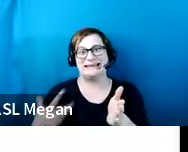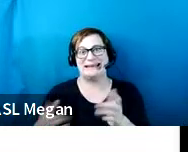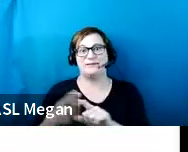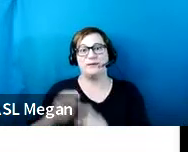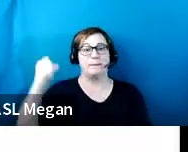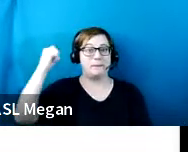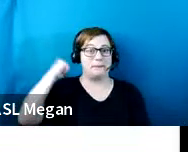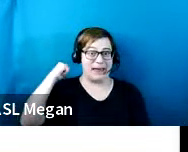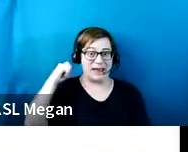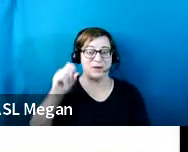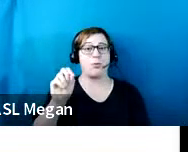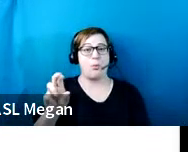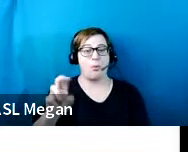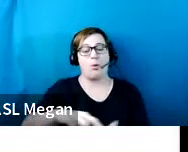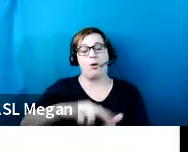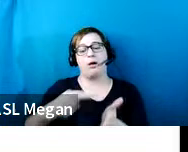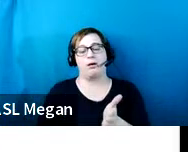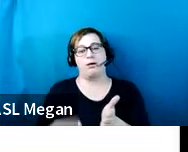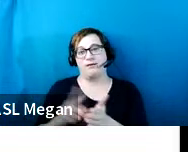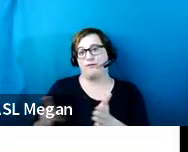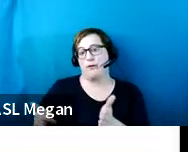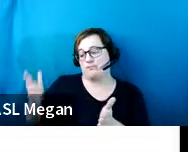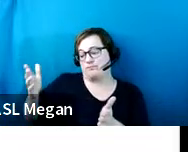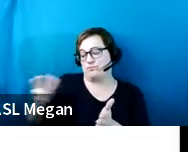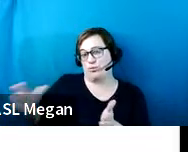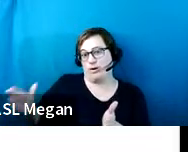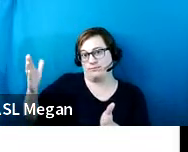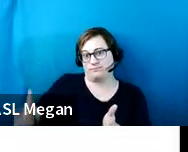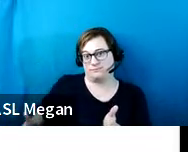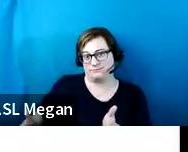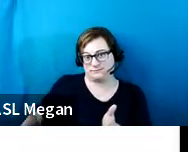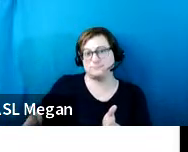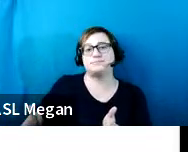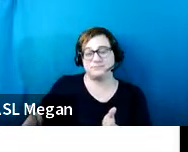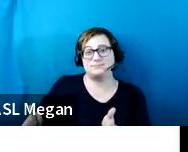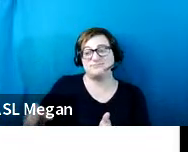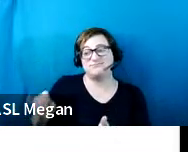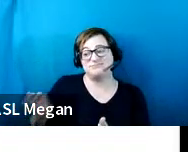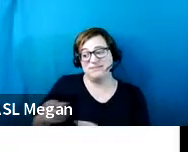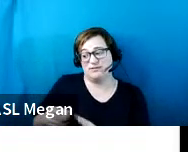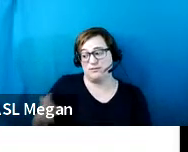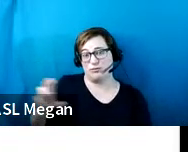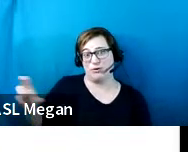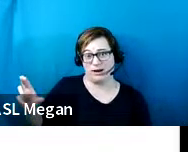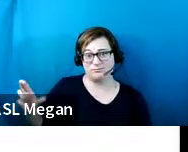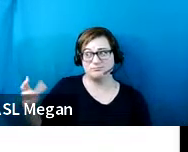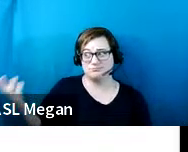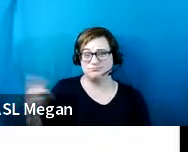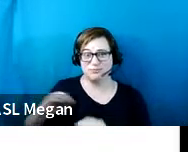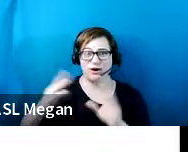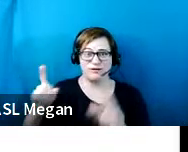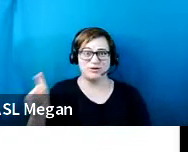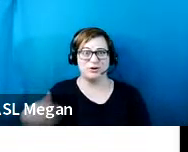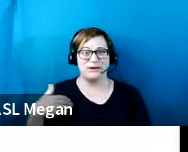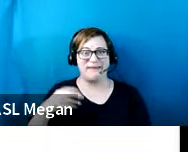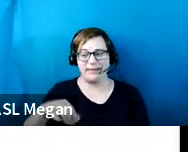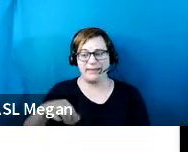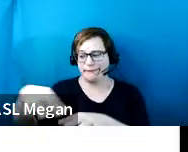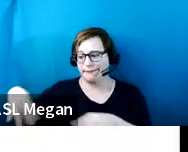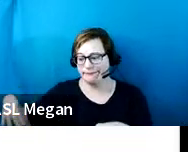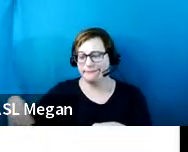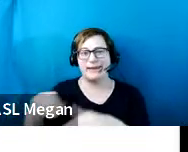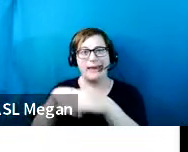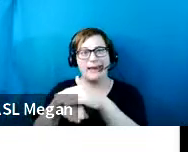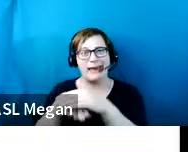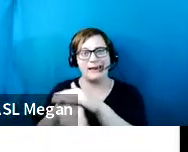or from the passenger side. So if it's going to be deploying from the passenger side, it makes sense that you should usually have the